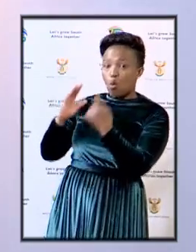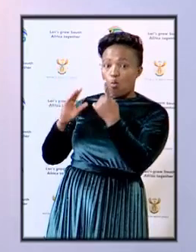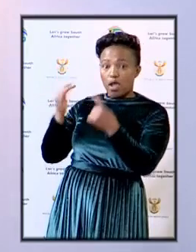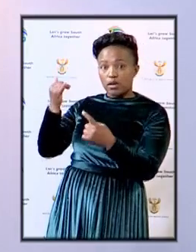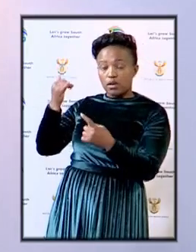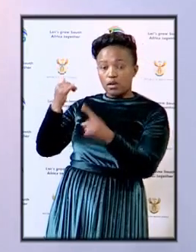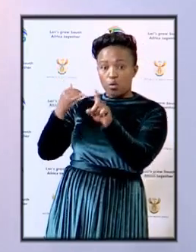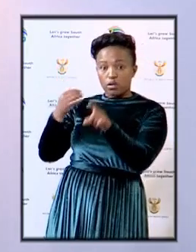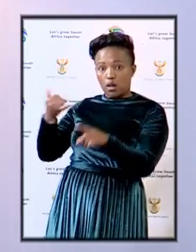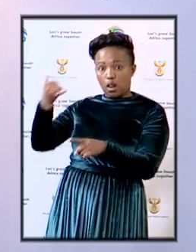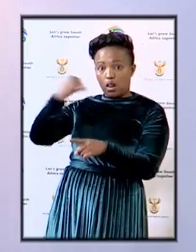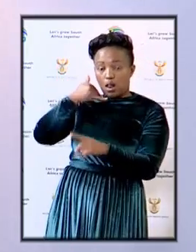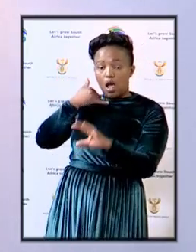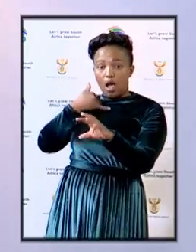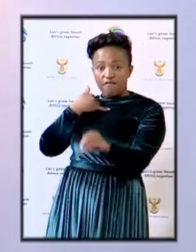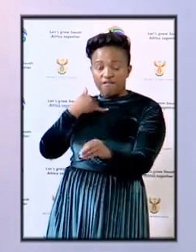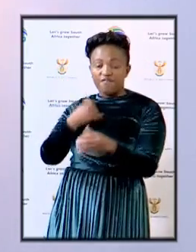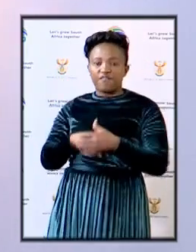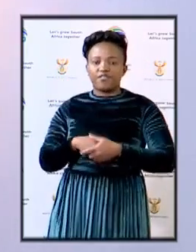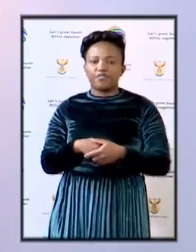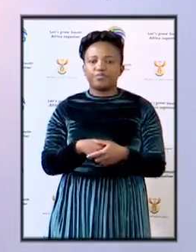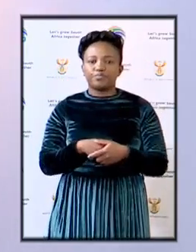from the telephone line